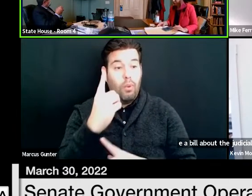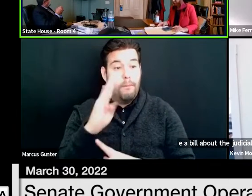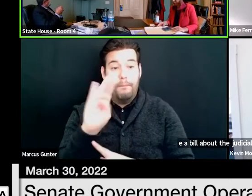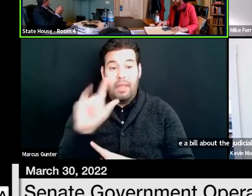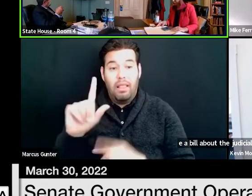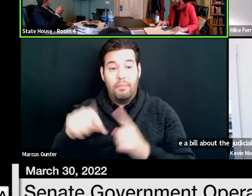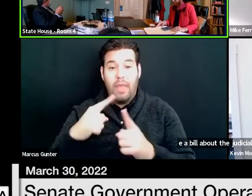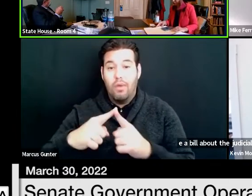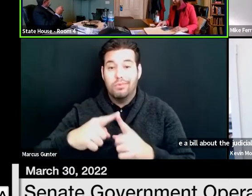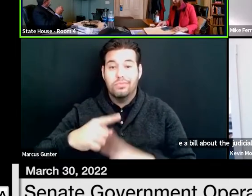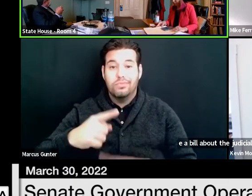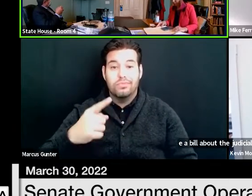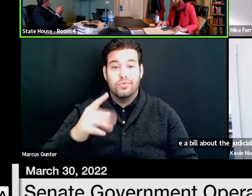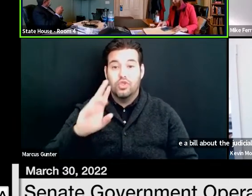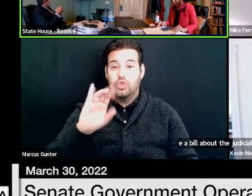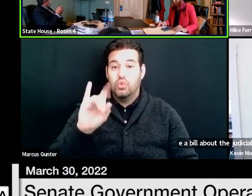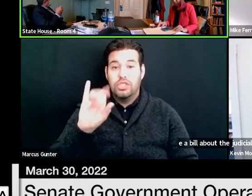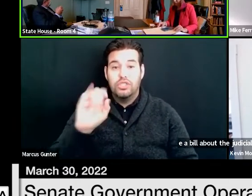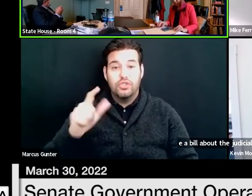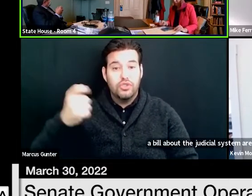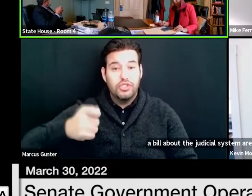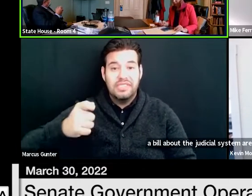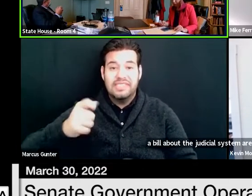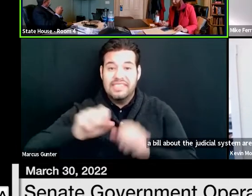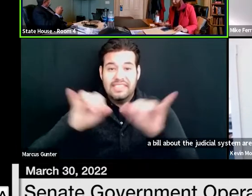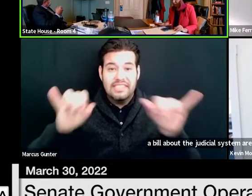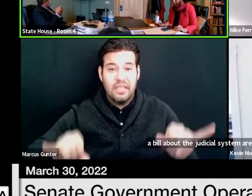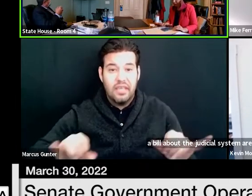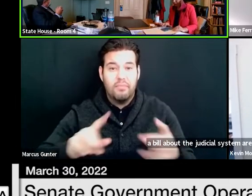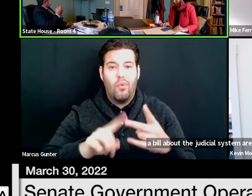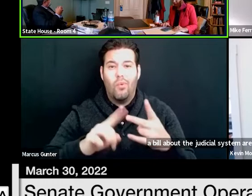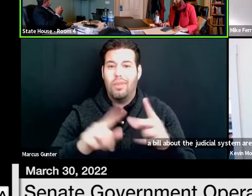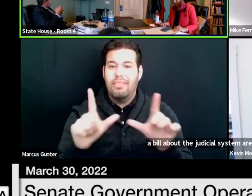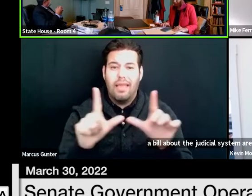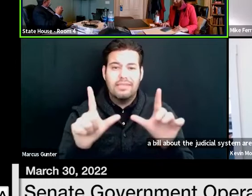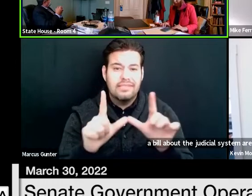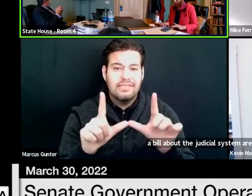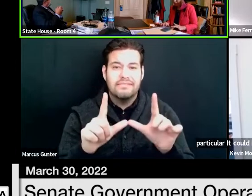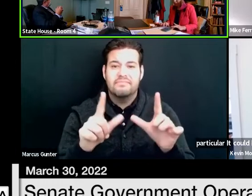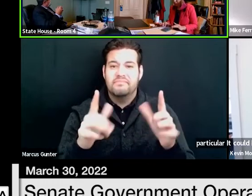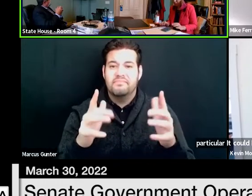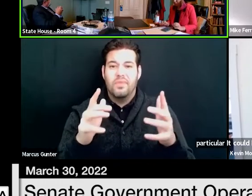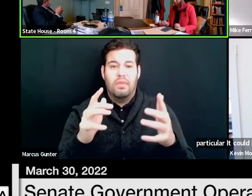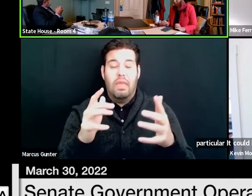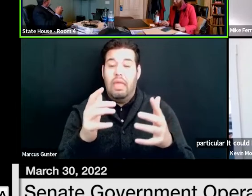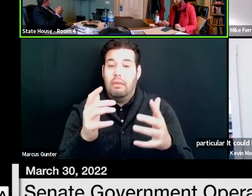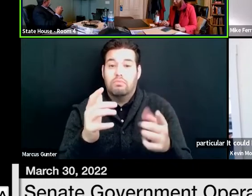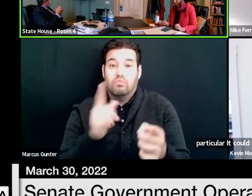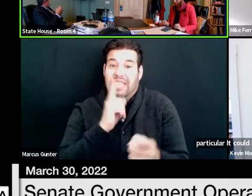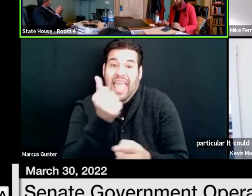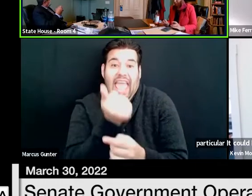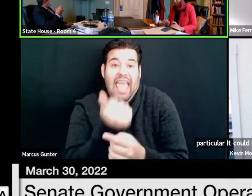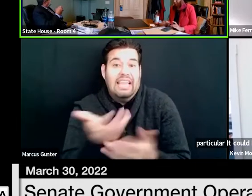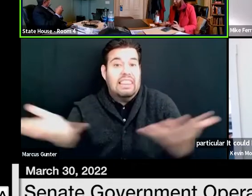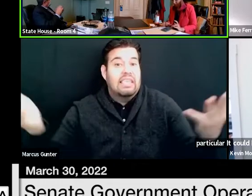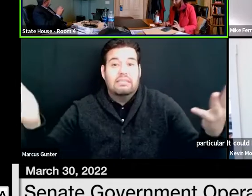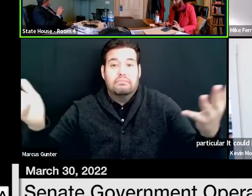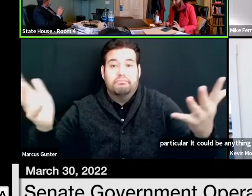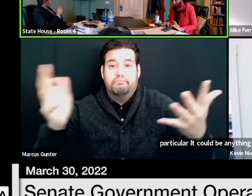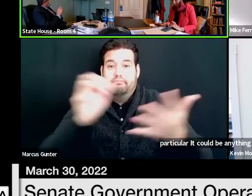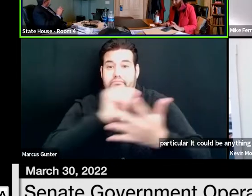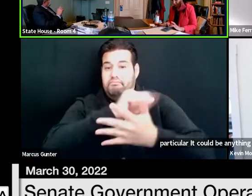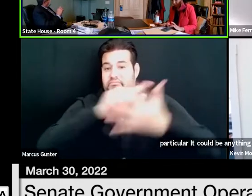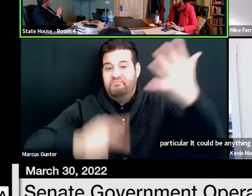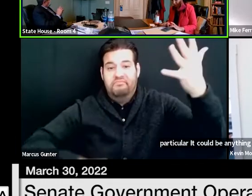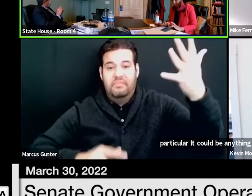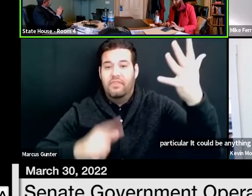licensing of particular. It could be anything that would be anything in all our committees, anything in all